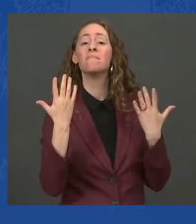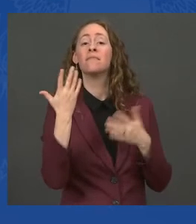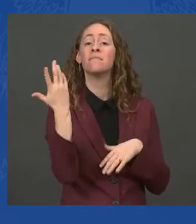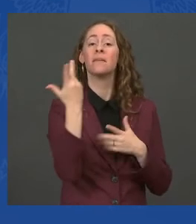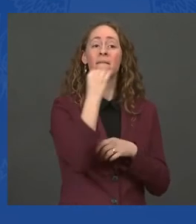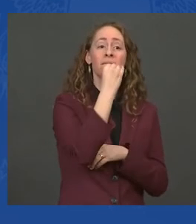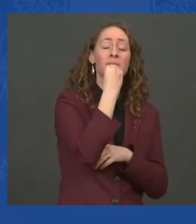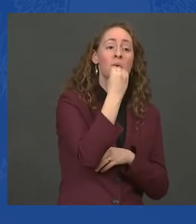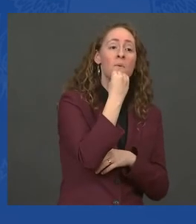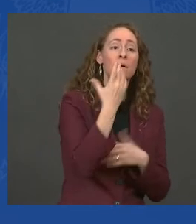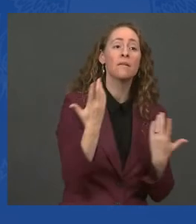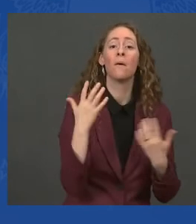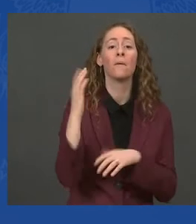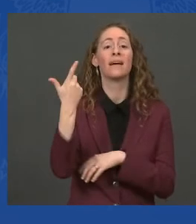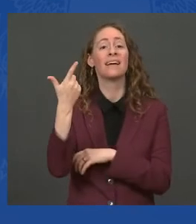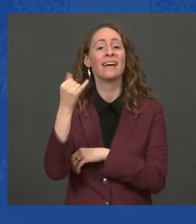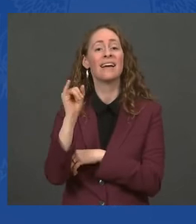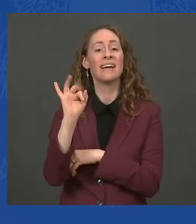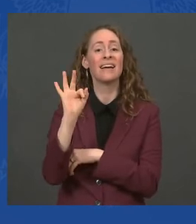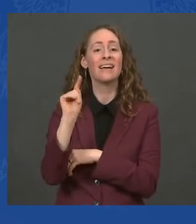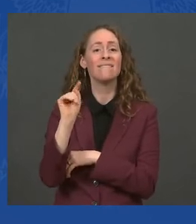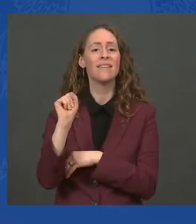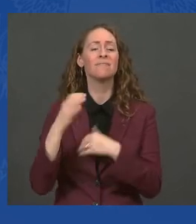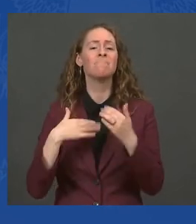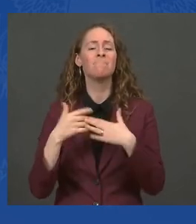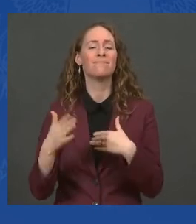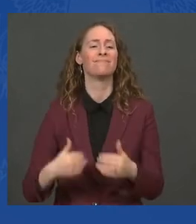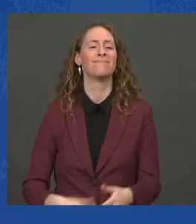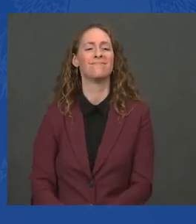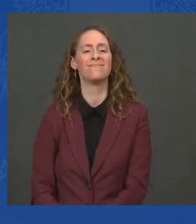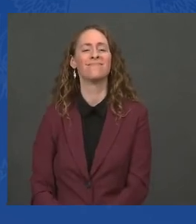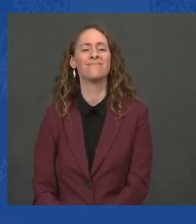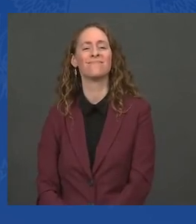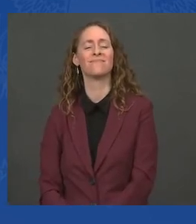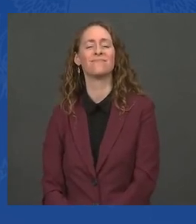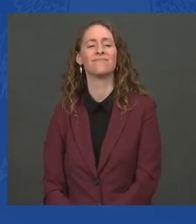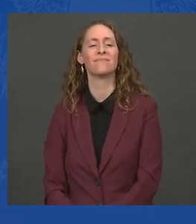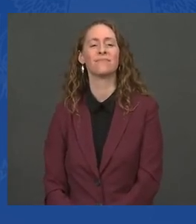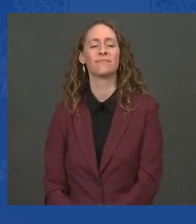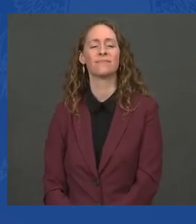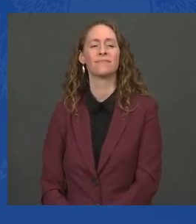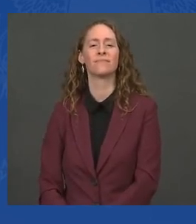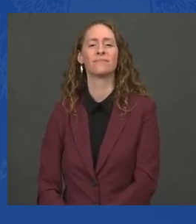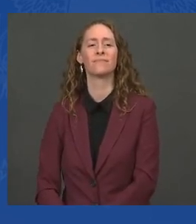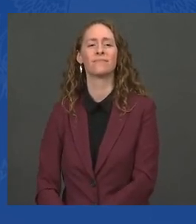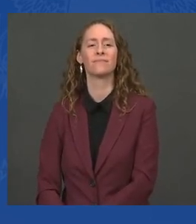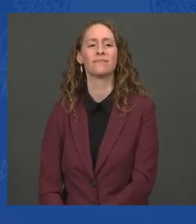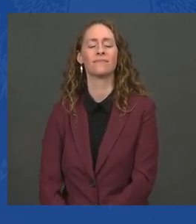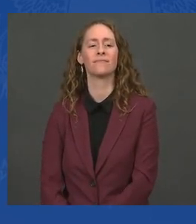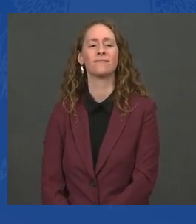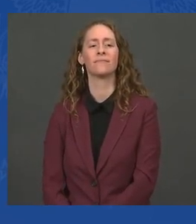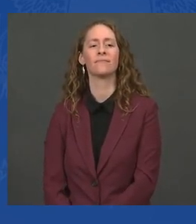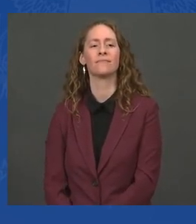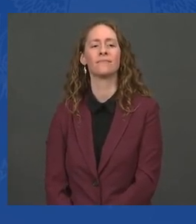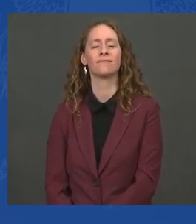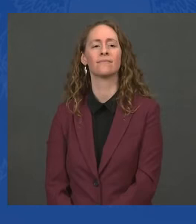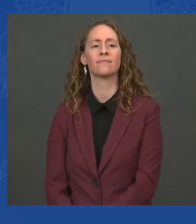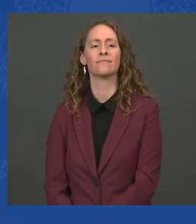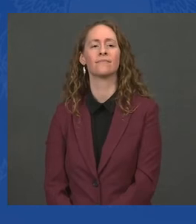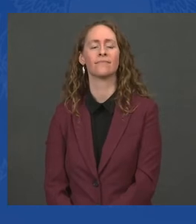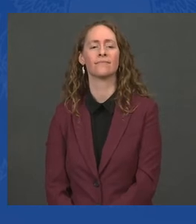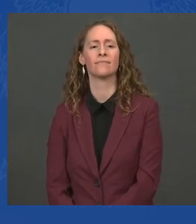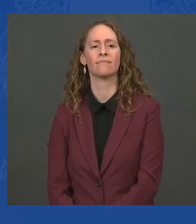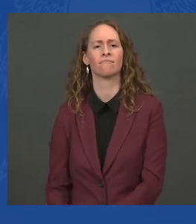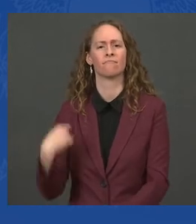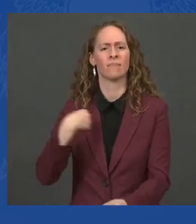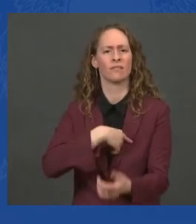my administration has taken, in partnership with busi- — excuse me, with private business and labor, retailers